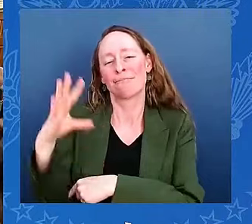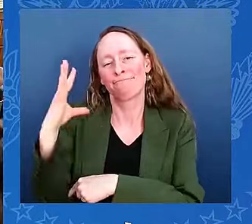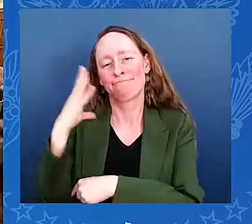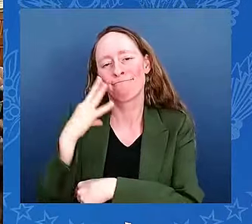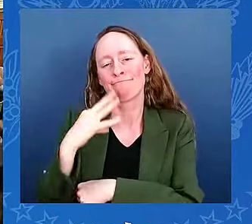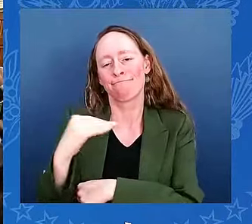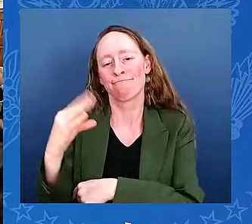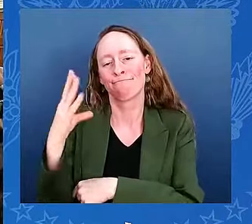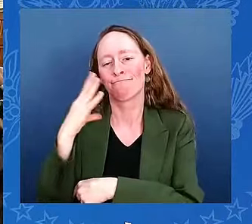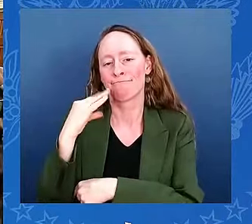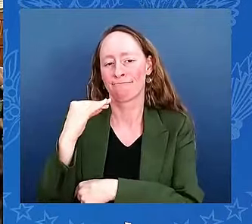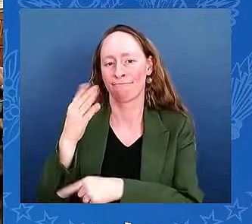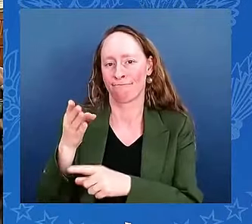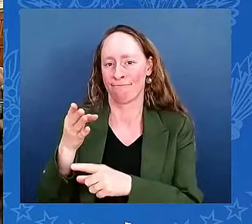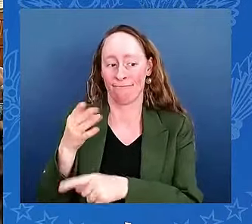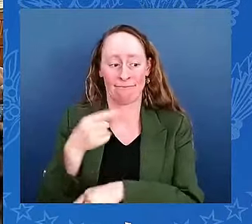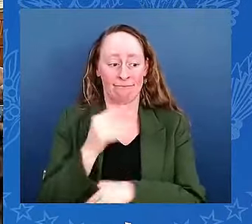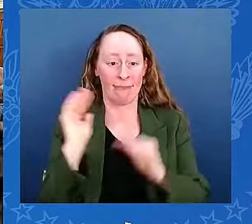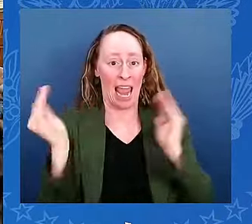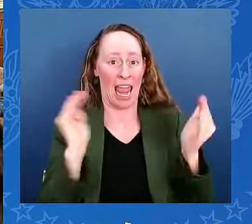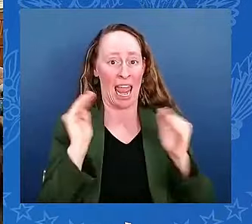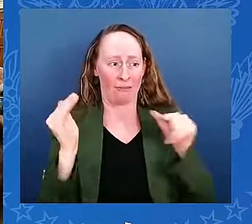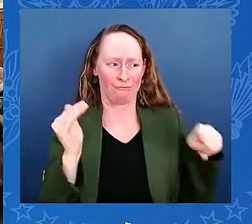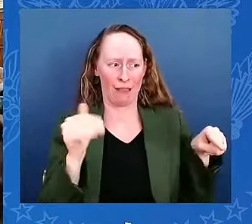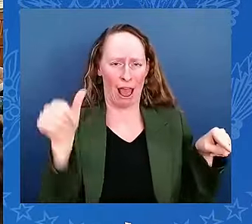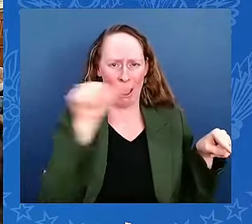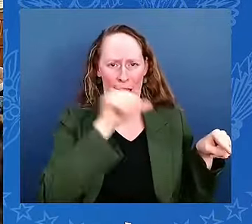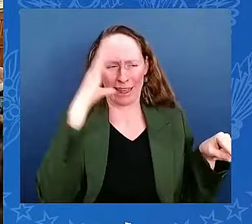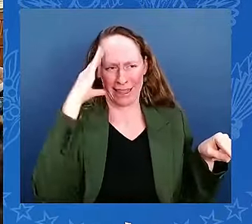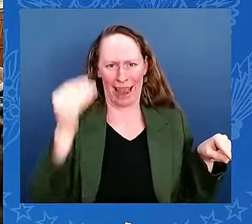I mean it sincerely from the bottom of my heart, she has character.